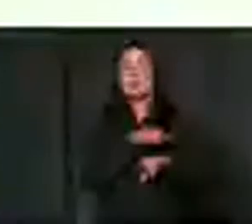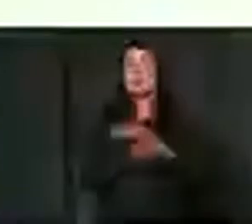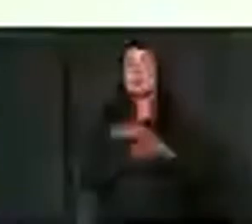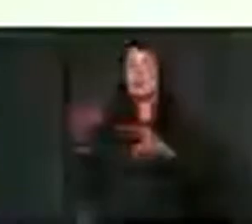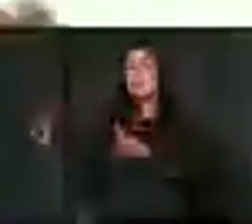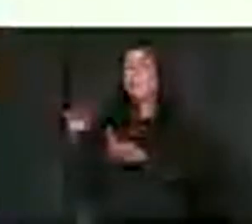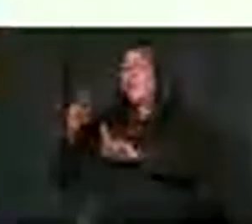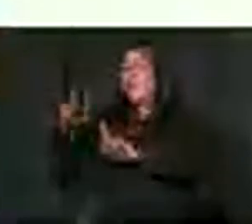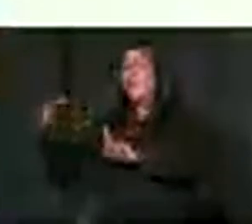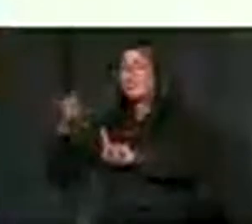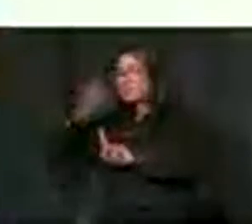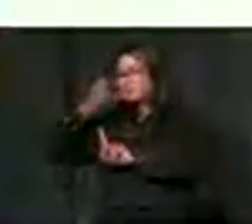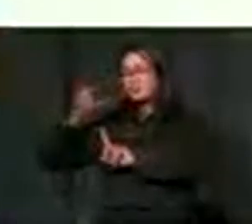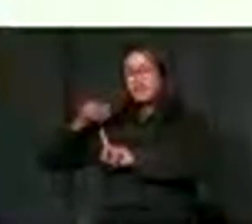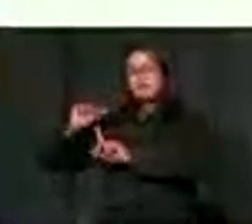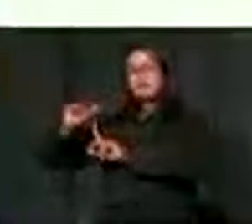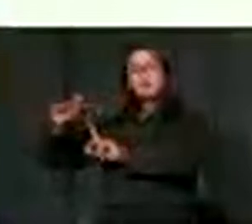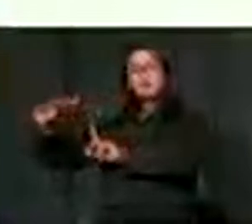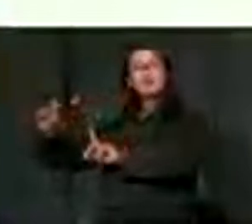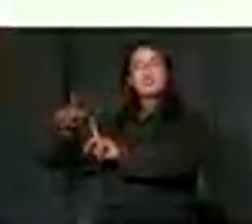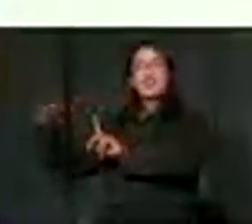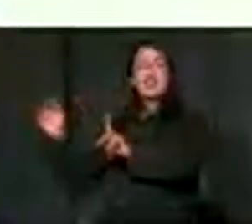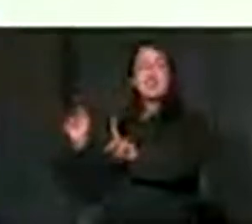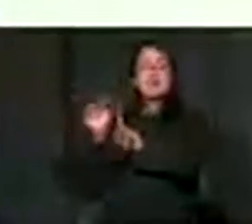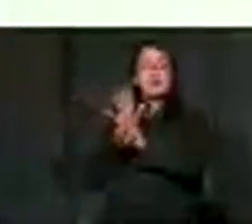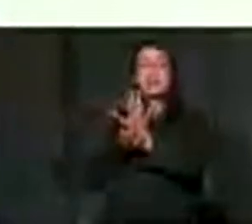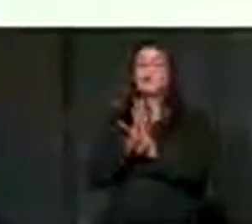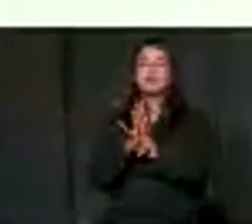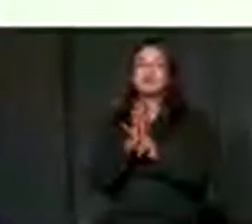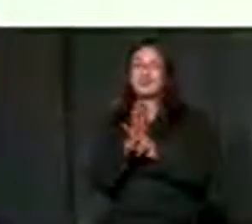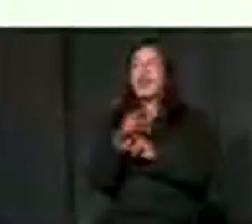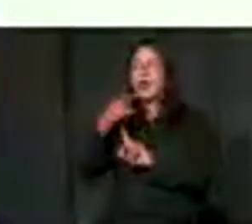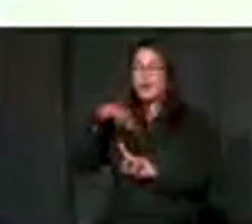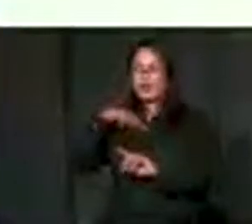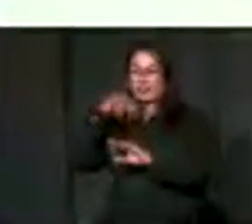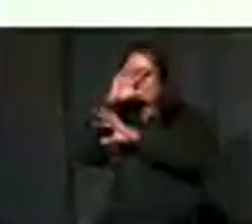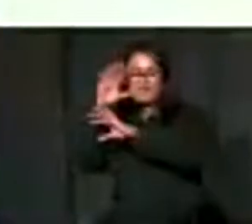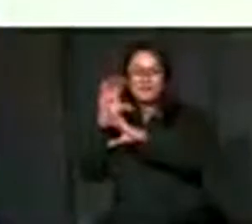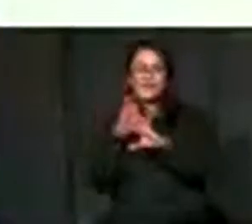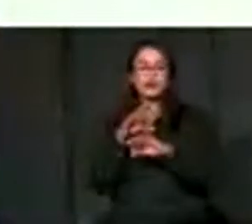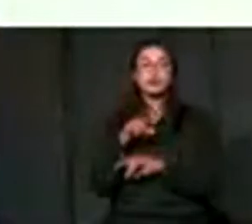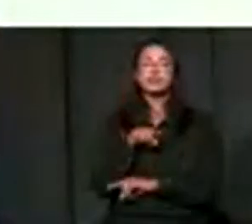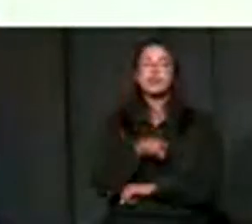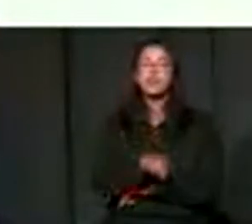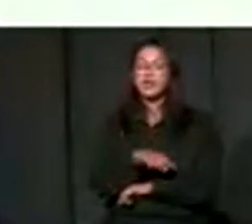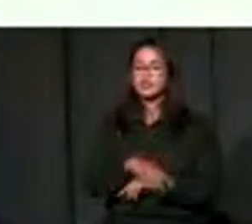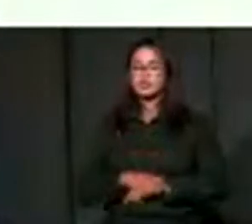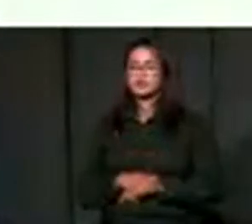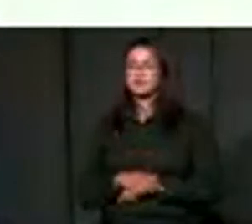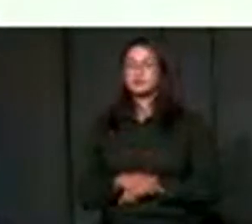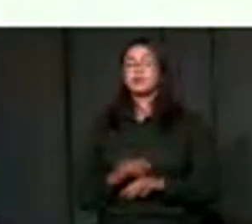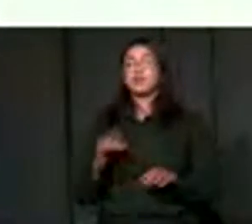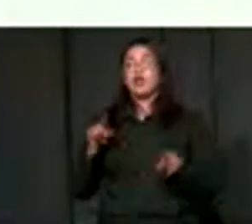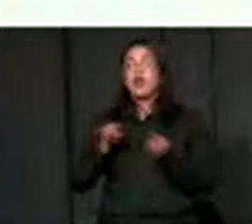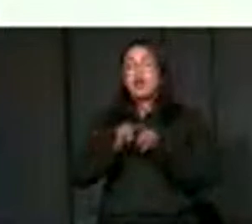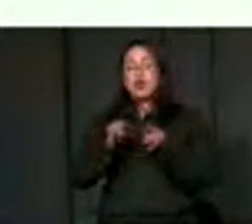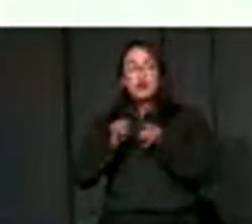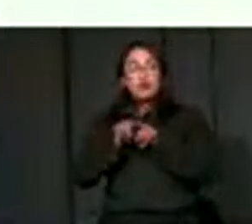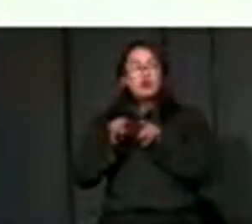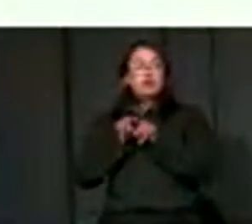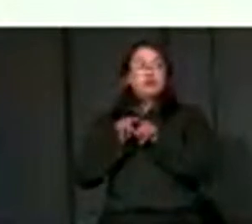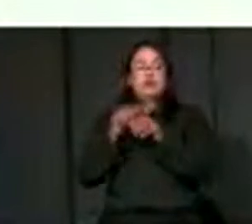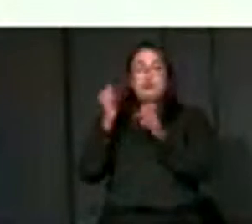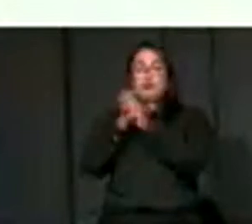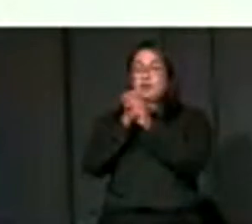affect them. And that's one other area which I think we should not lose focus on. But also to discuss mechanisms to enable